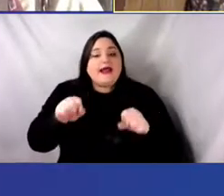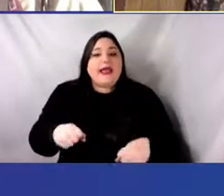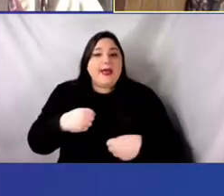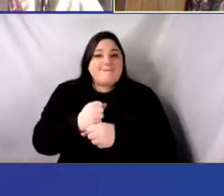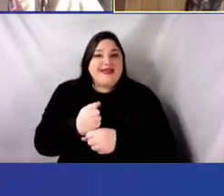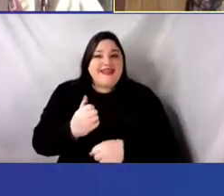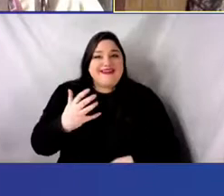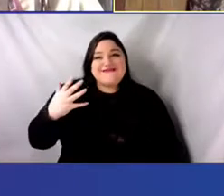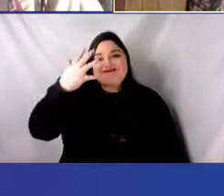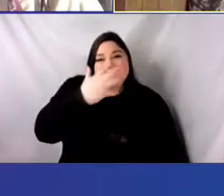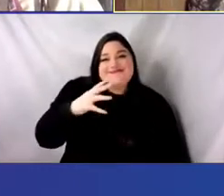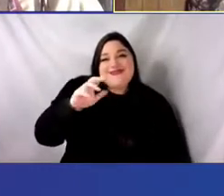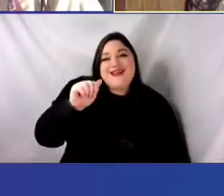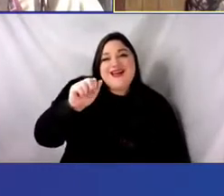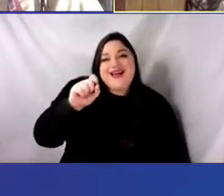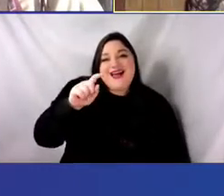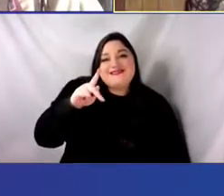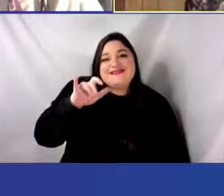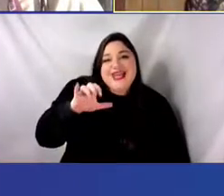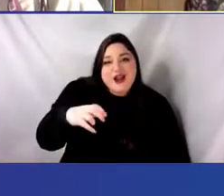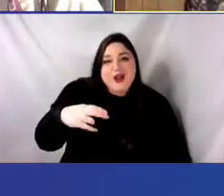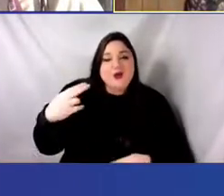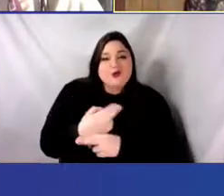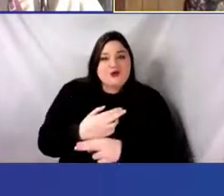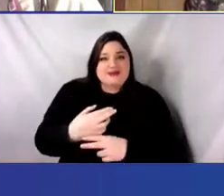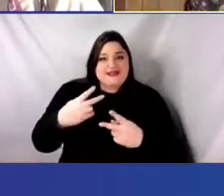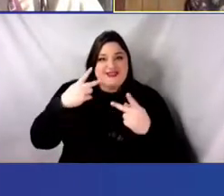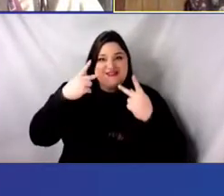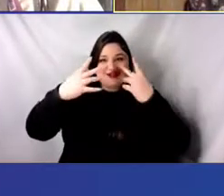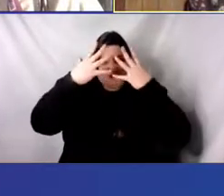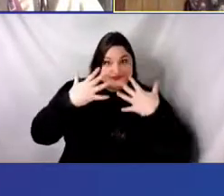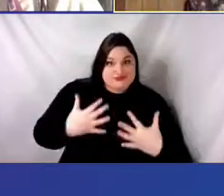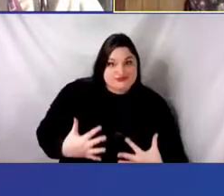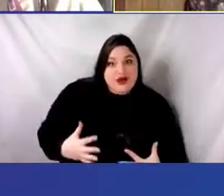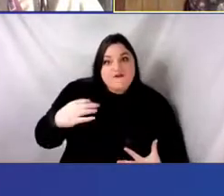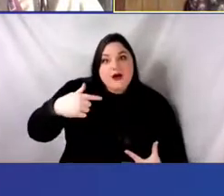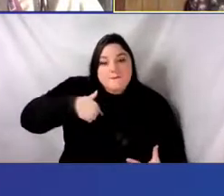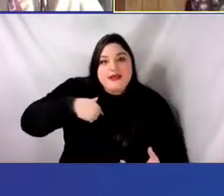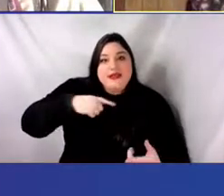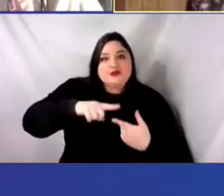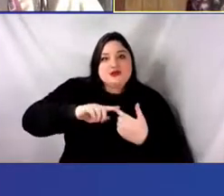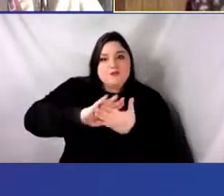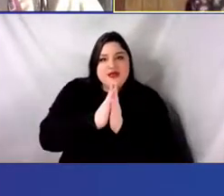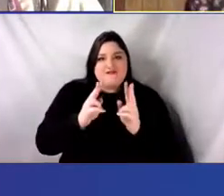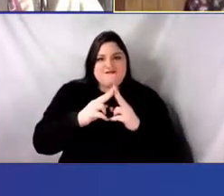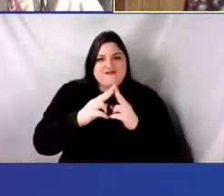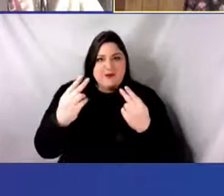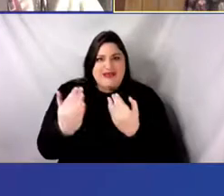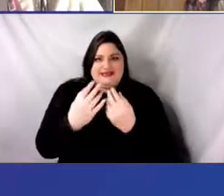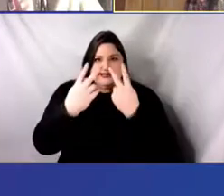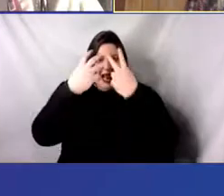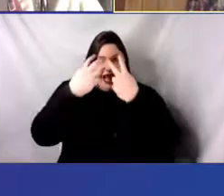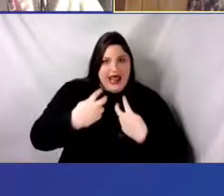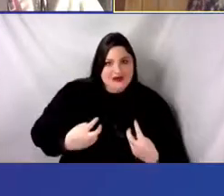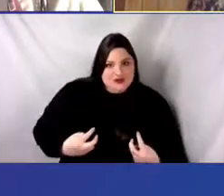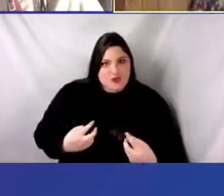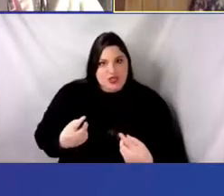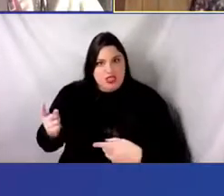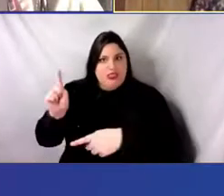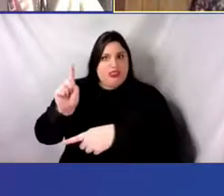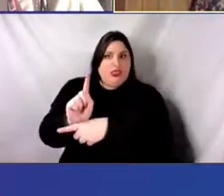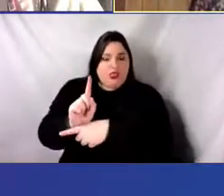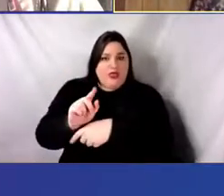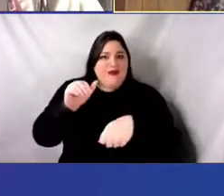you know, experiences into really legible, reductive narratives, whether